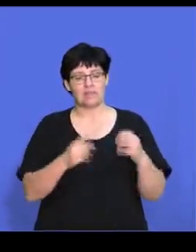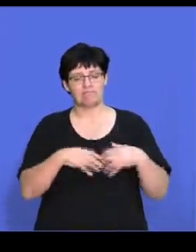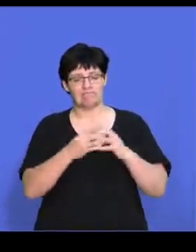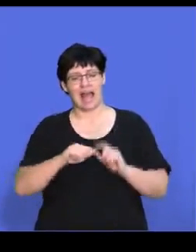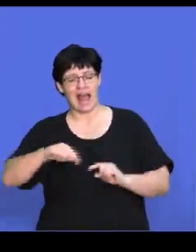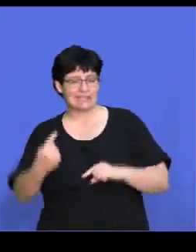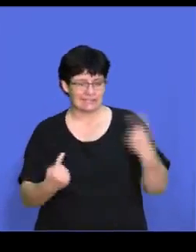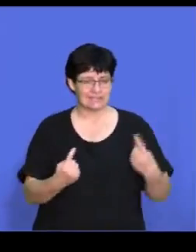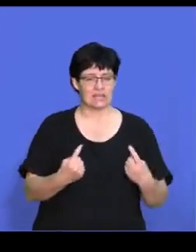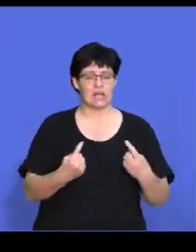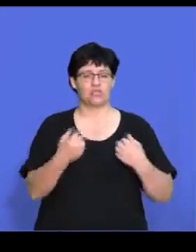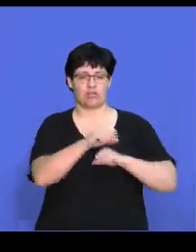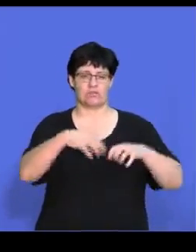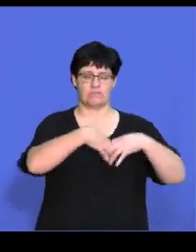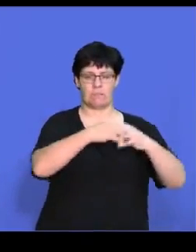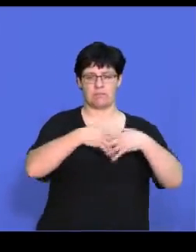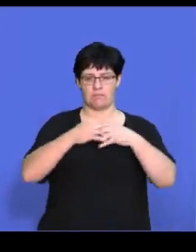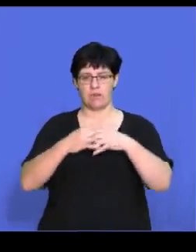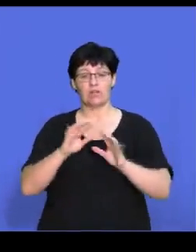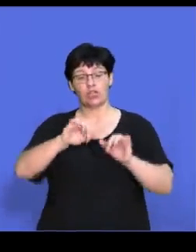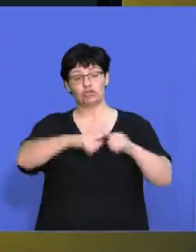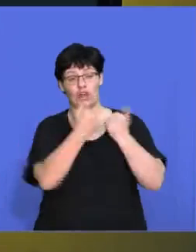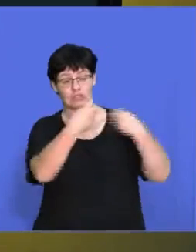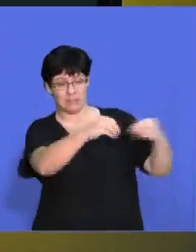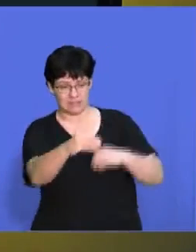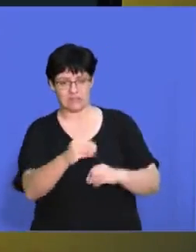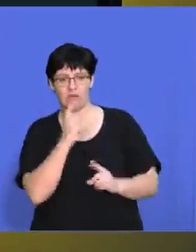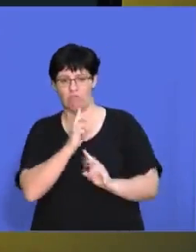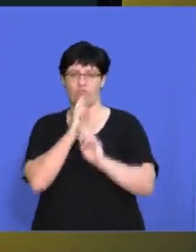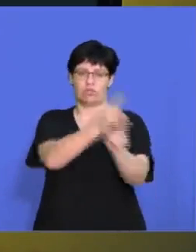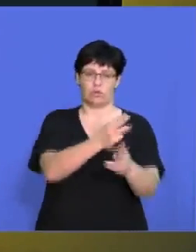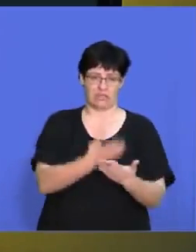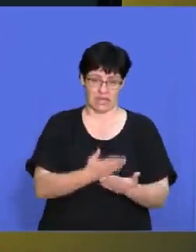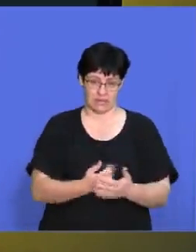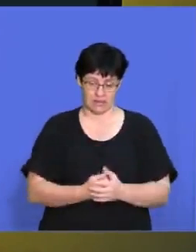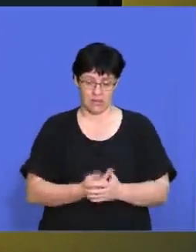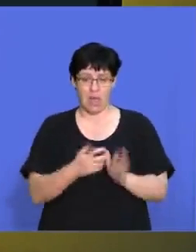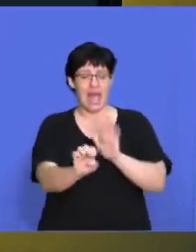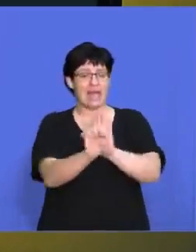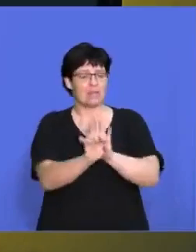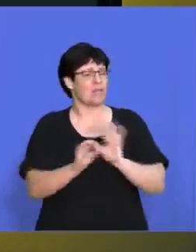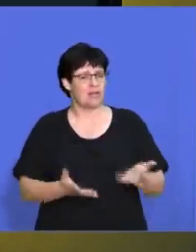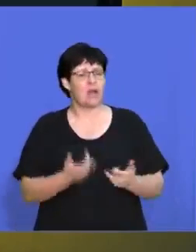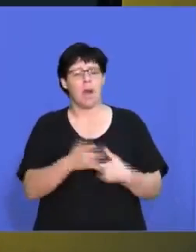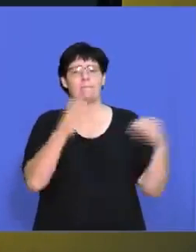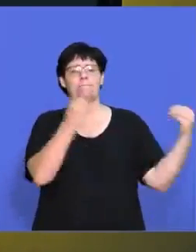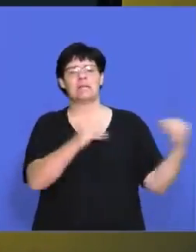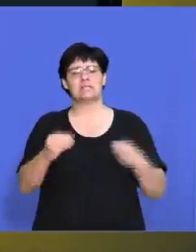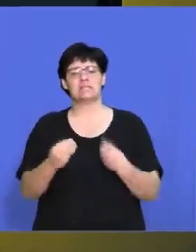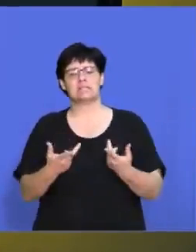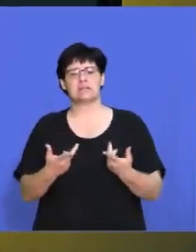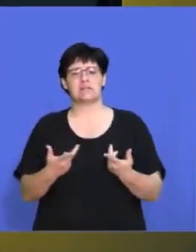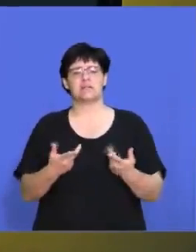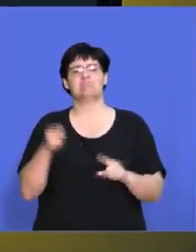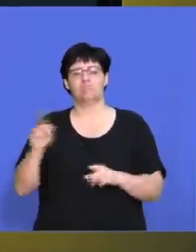to respond to business challenges. So a great example would be how have businesses responded to the